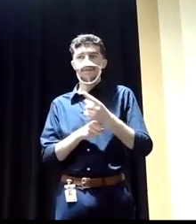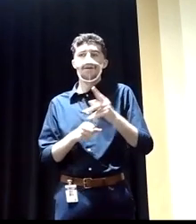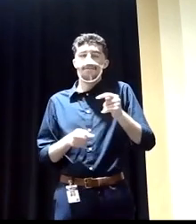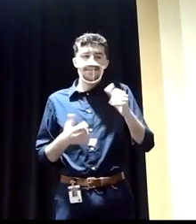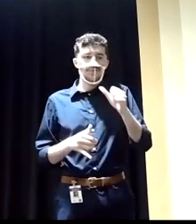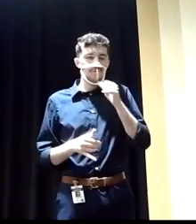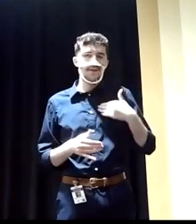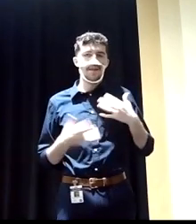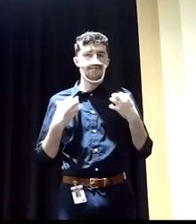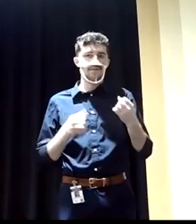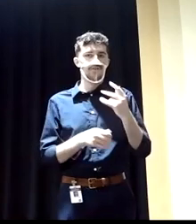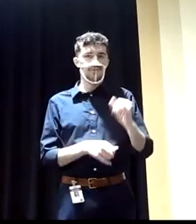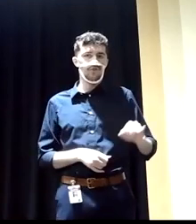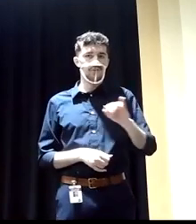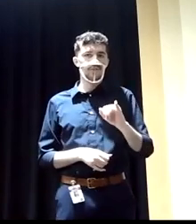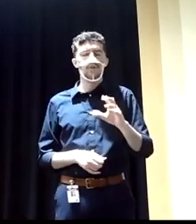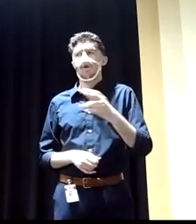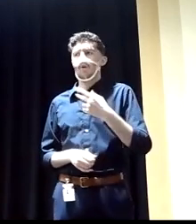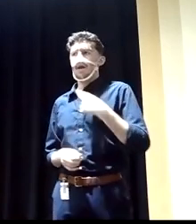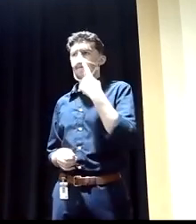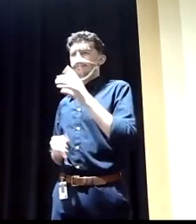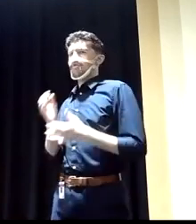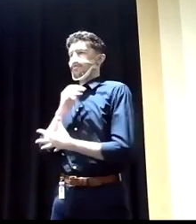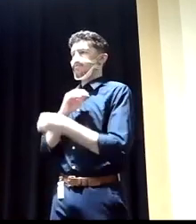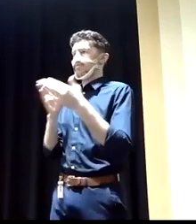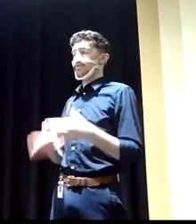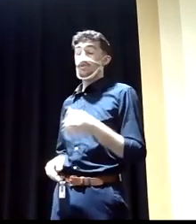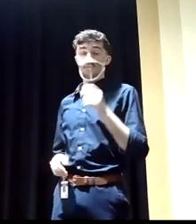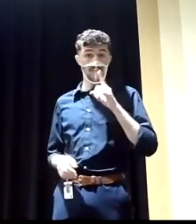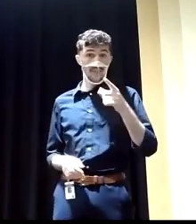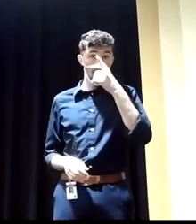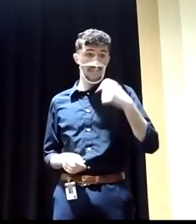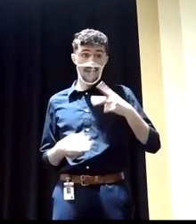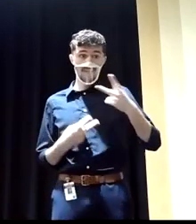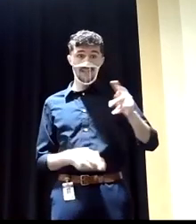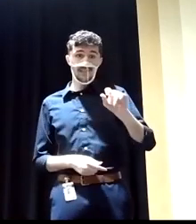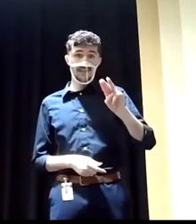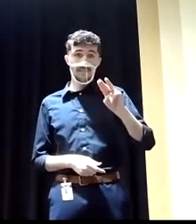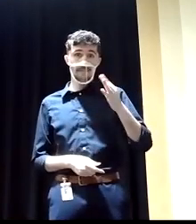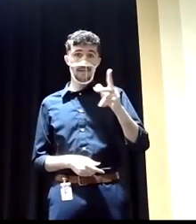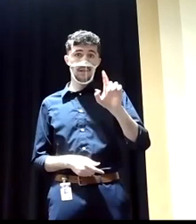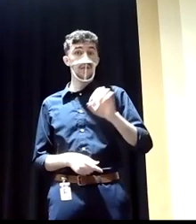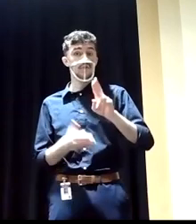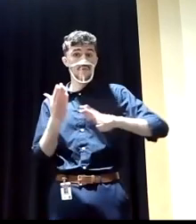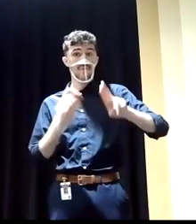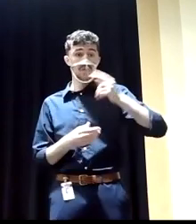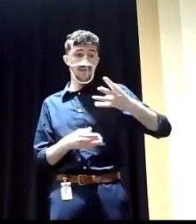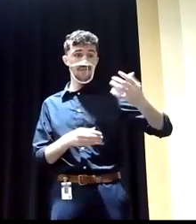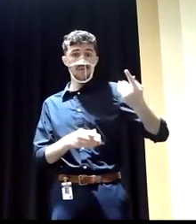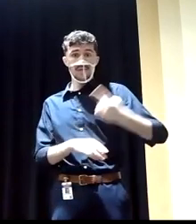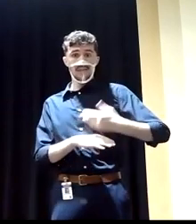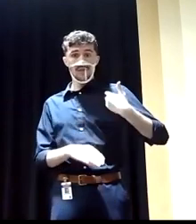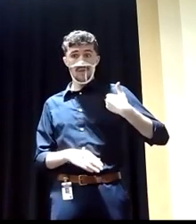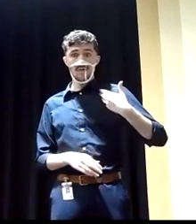telling you, oh, I'm for the poor person. Really? I was at Temple University two days ago, Ferry Ave.